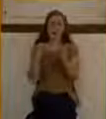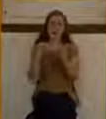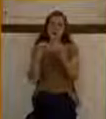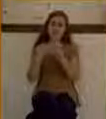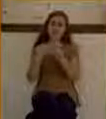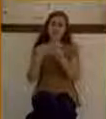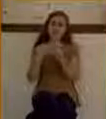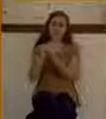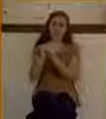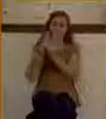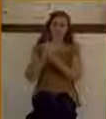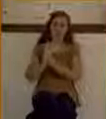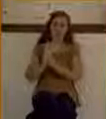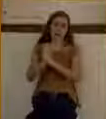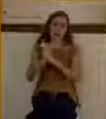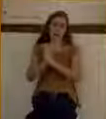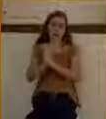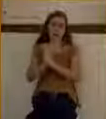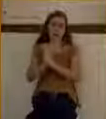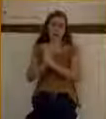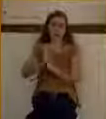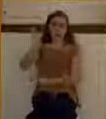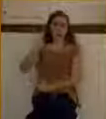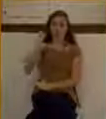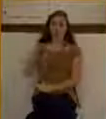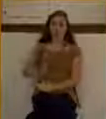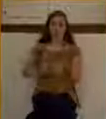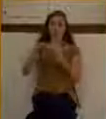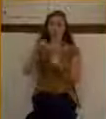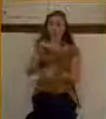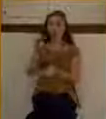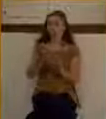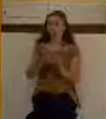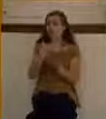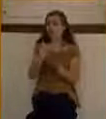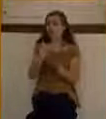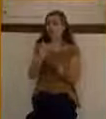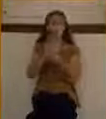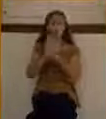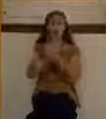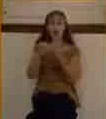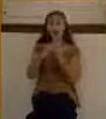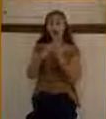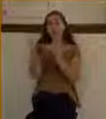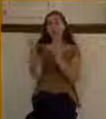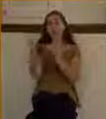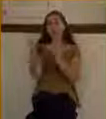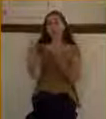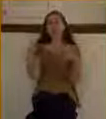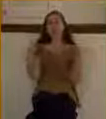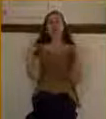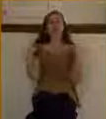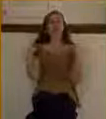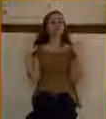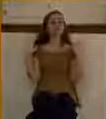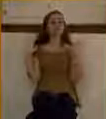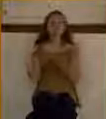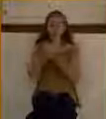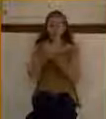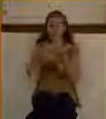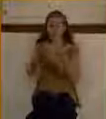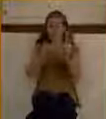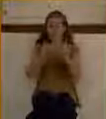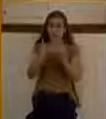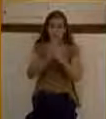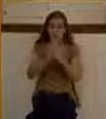They didn't just pray and give up. They continued to pray. I may be speaking to some people here today. You've been praying about something, and it hasn't